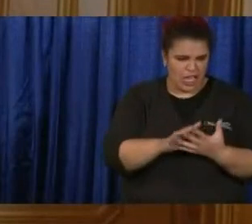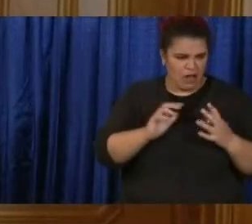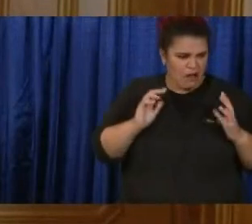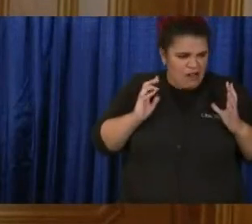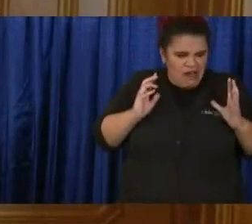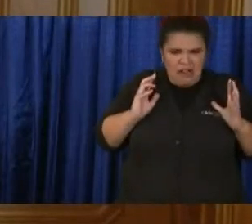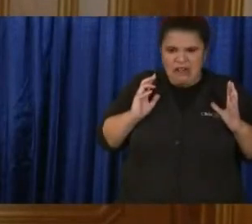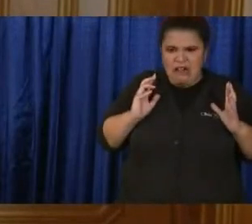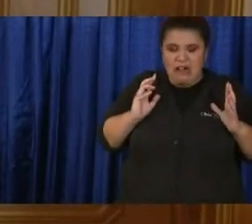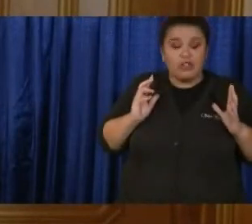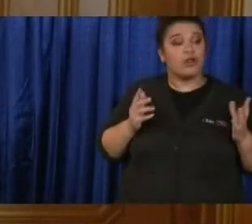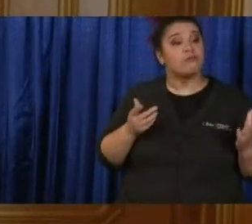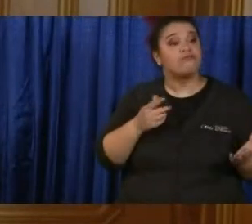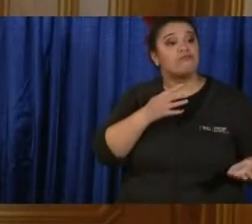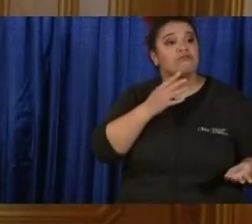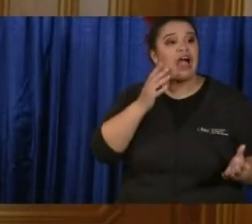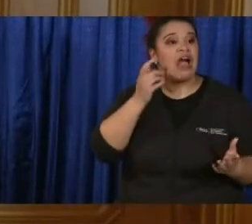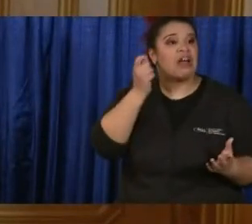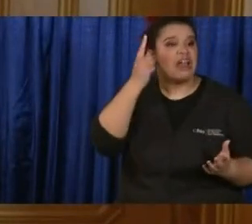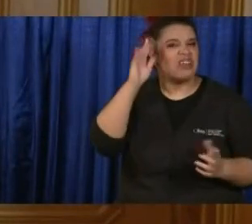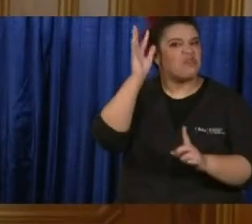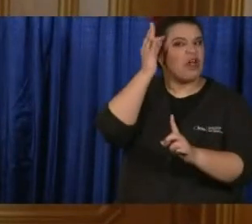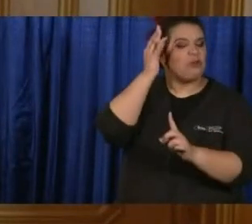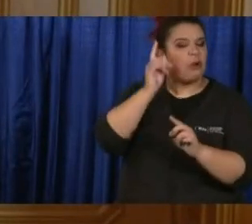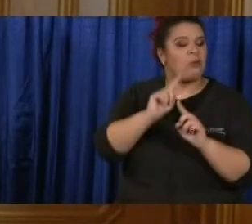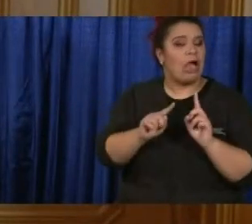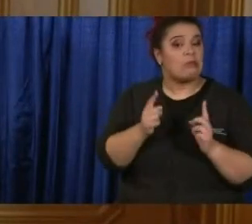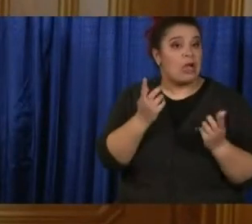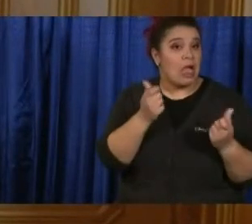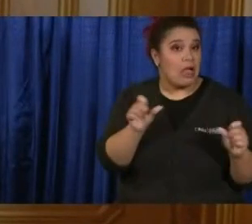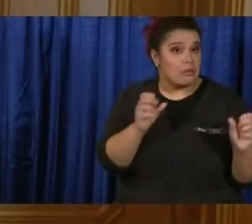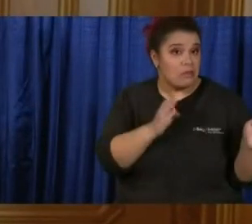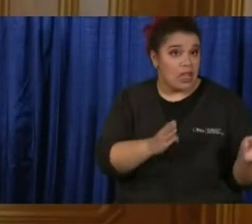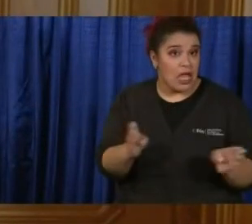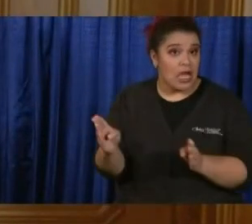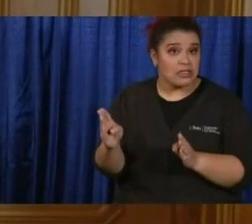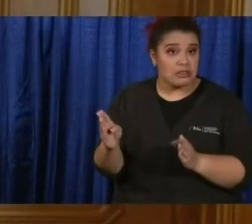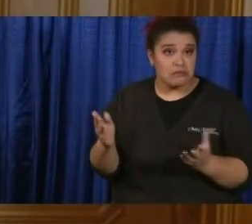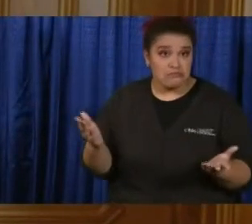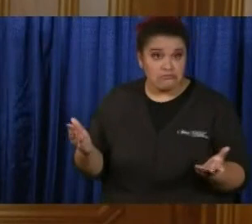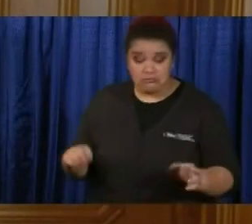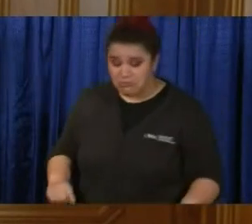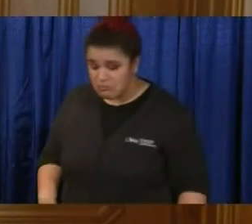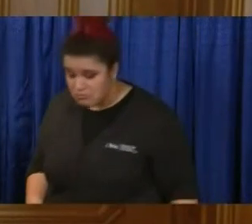Well, that's a very good question. It's something I will take up with the post office.